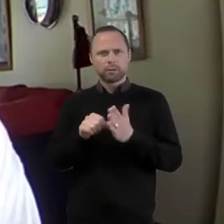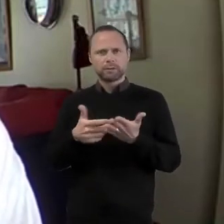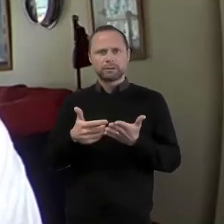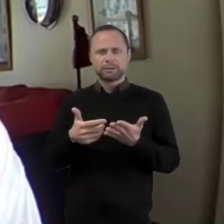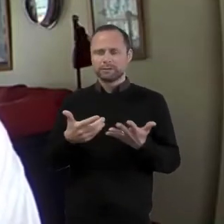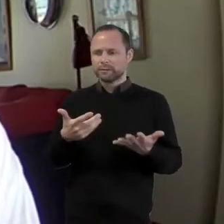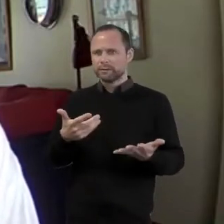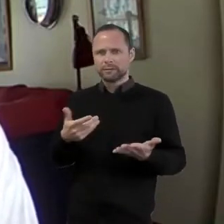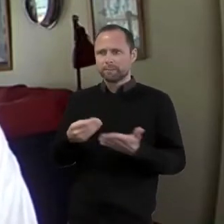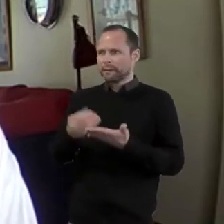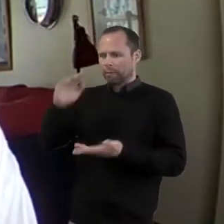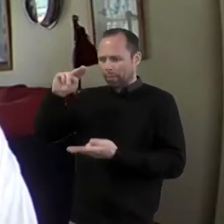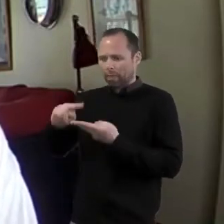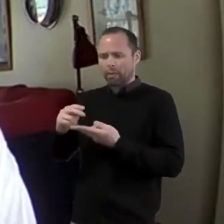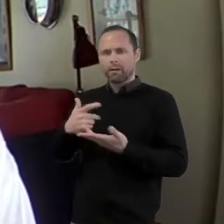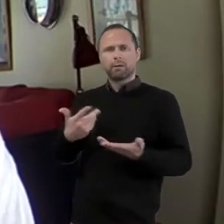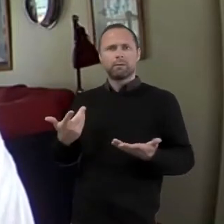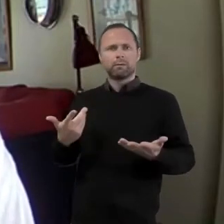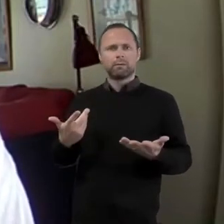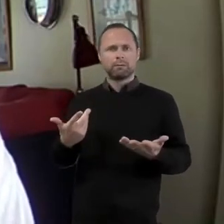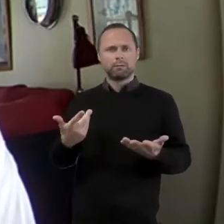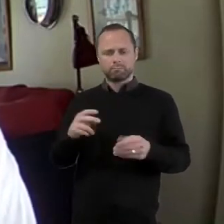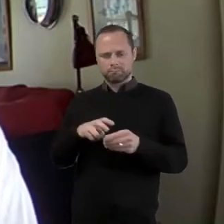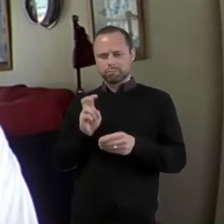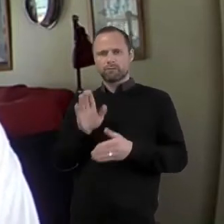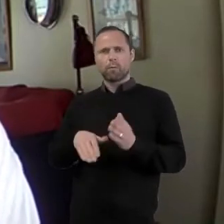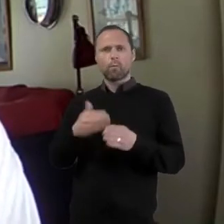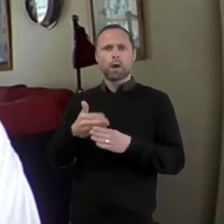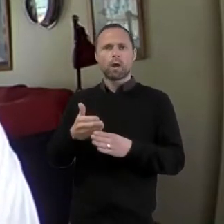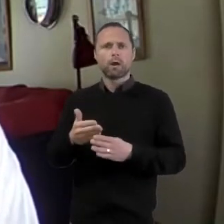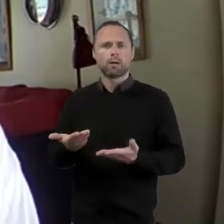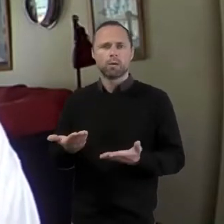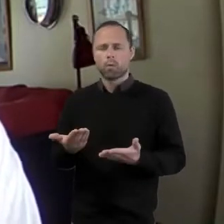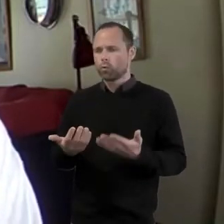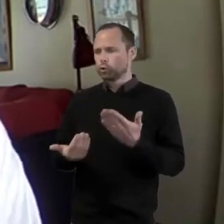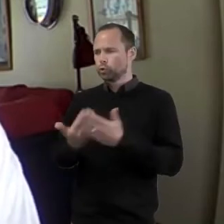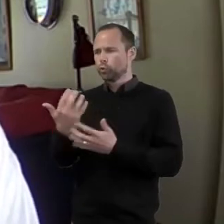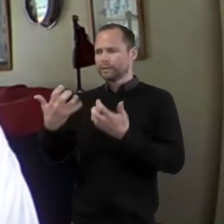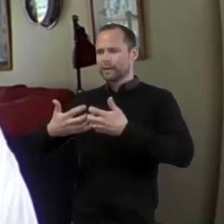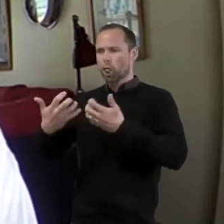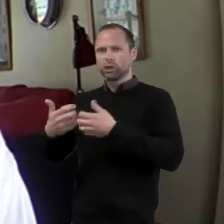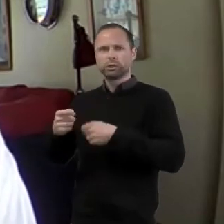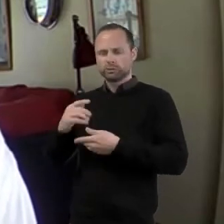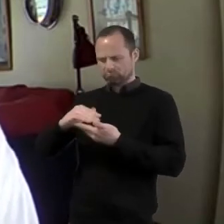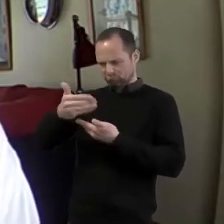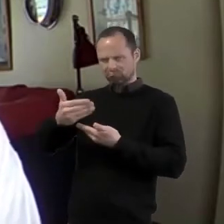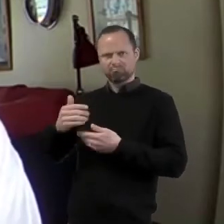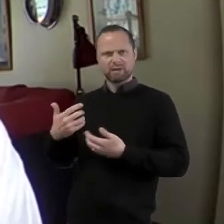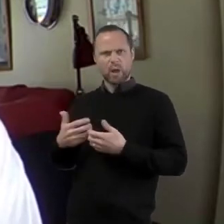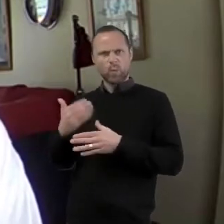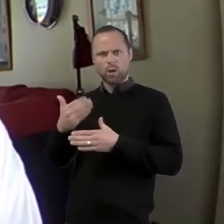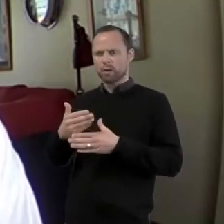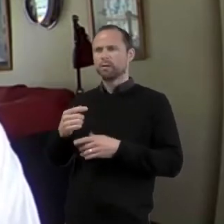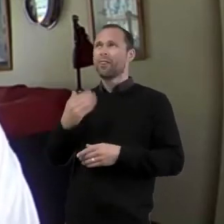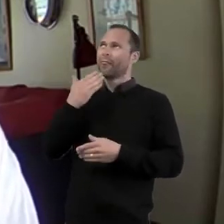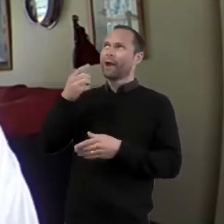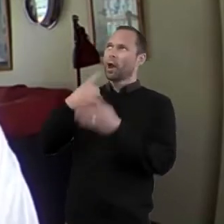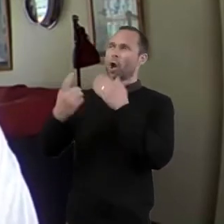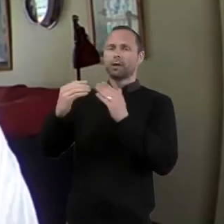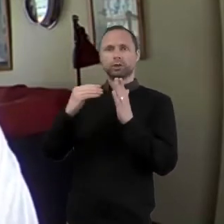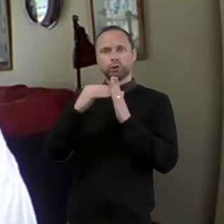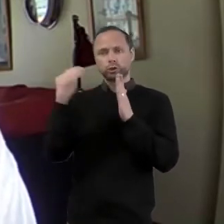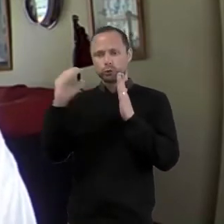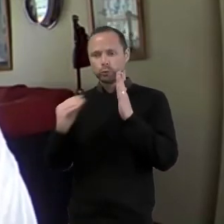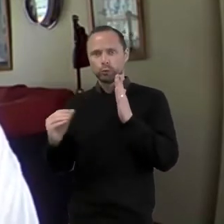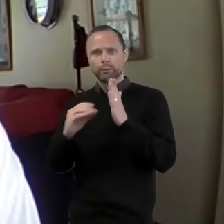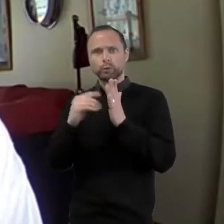furloughing and the whole new world of technology. Yes, we thank God for Zoom. But while it has been